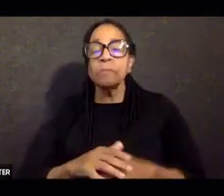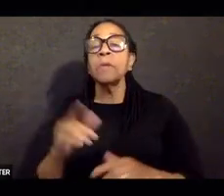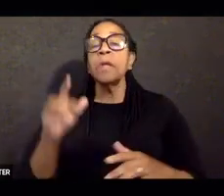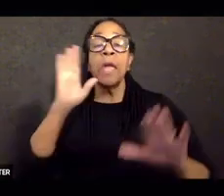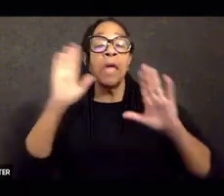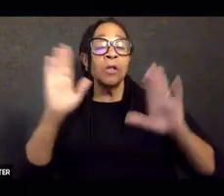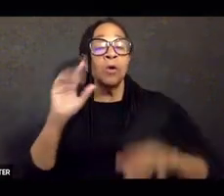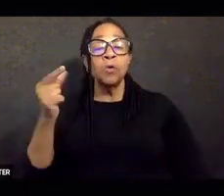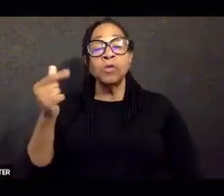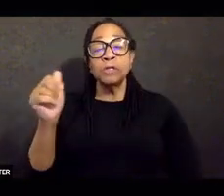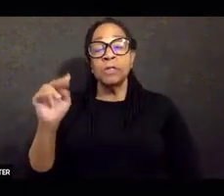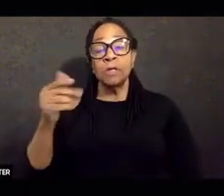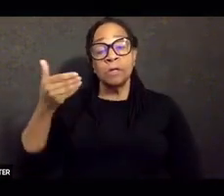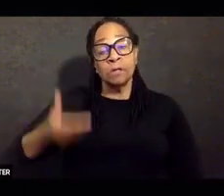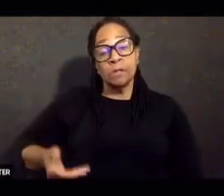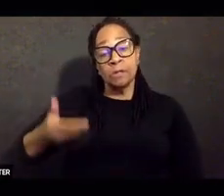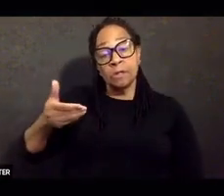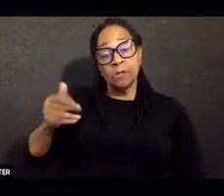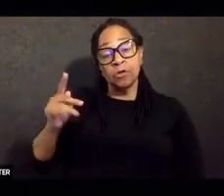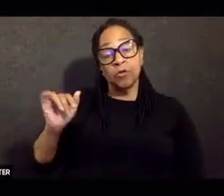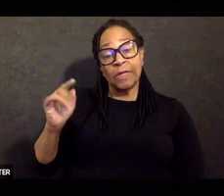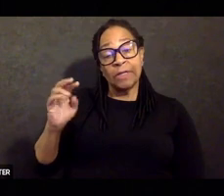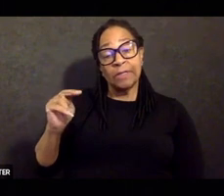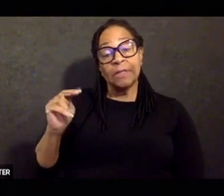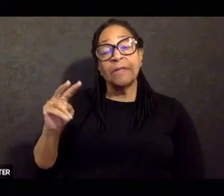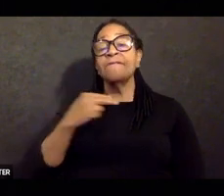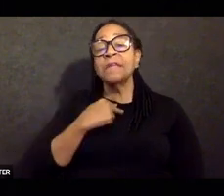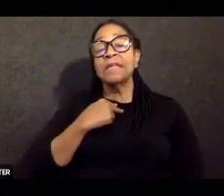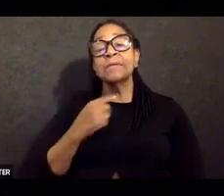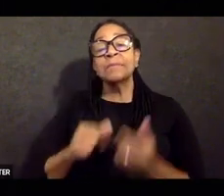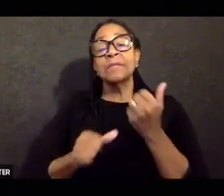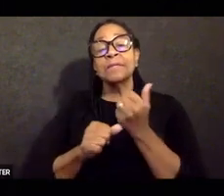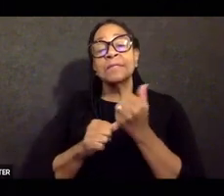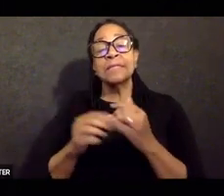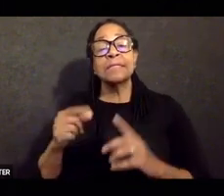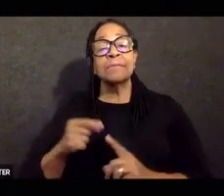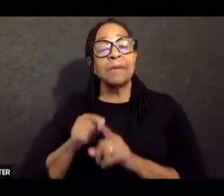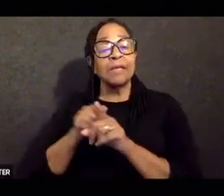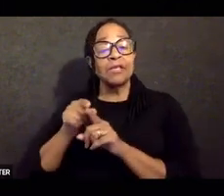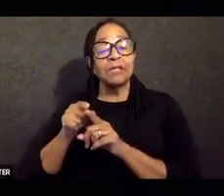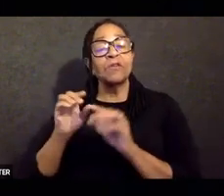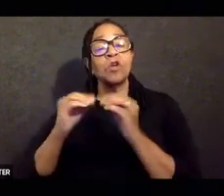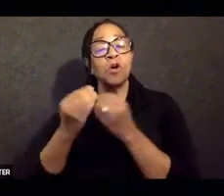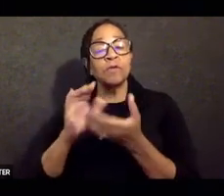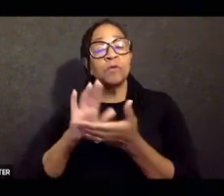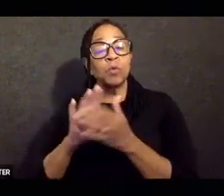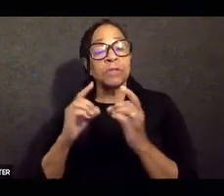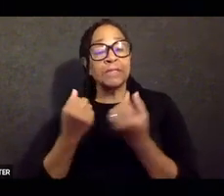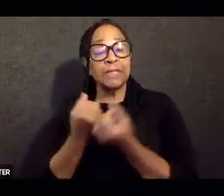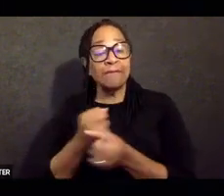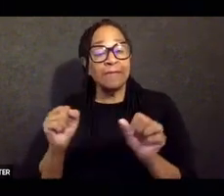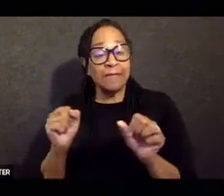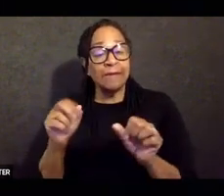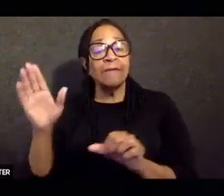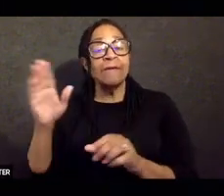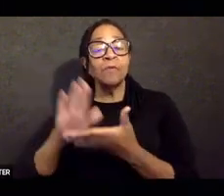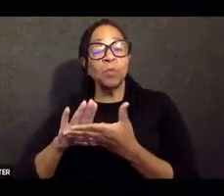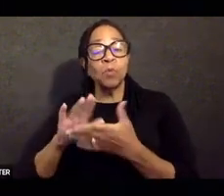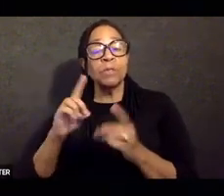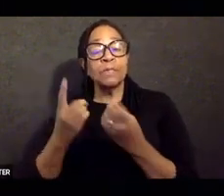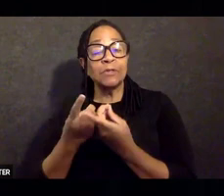Greetings, my name is Gina Creighton, Victim Assistance Specialist for the Office of School Safety with the School District of Philadelphia.